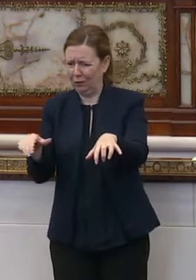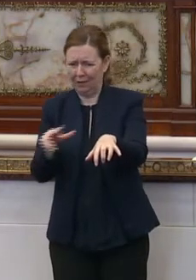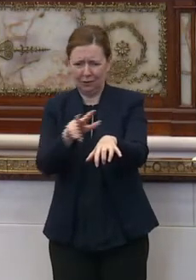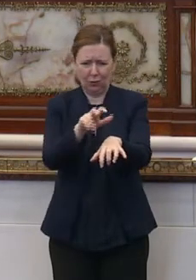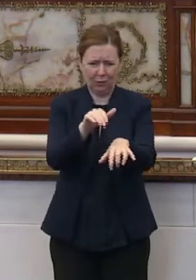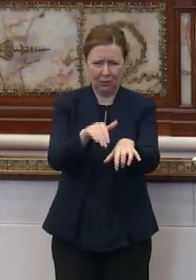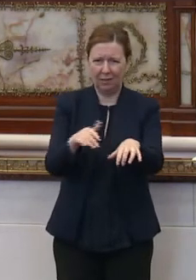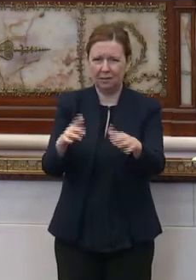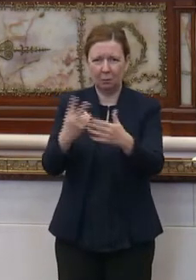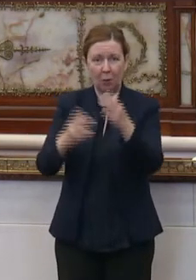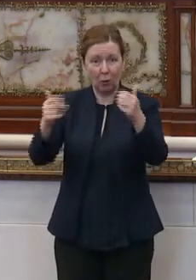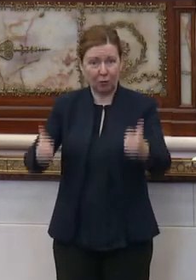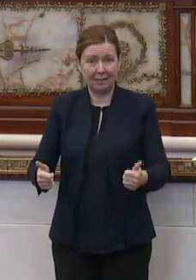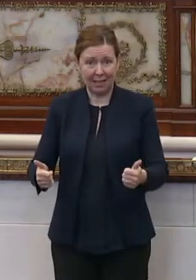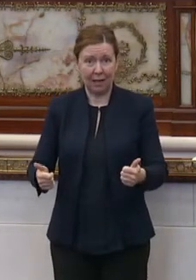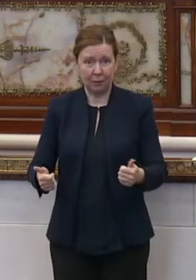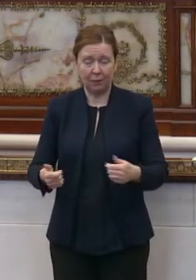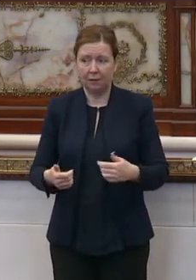run down.